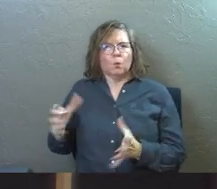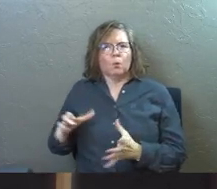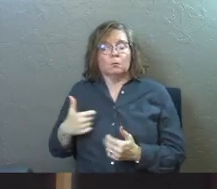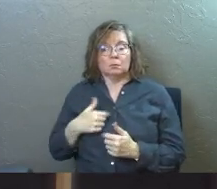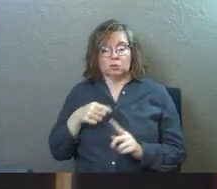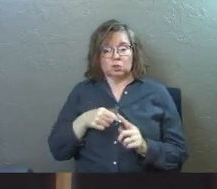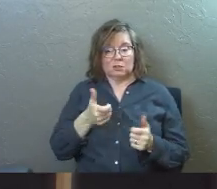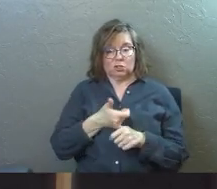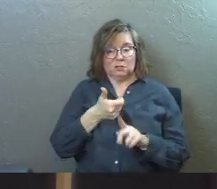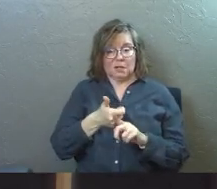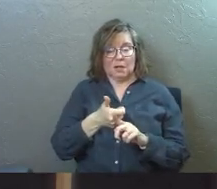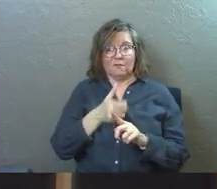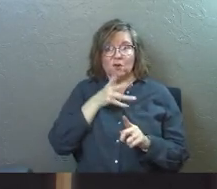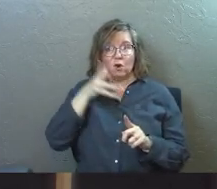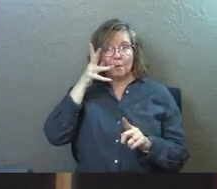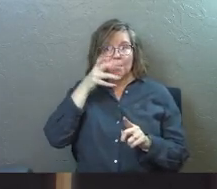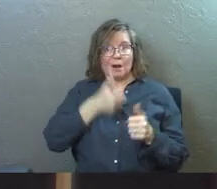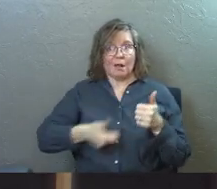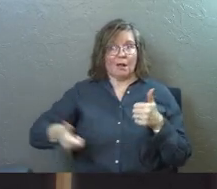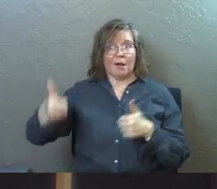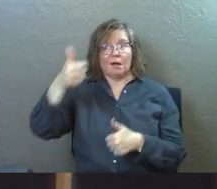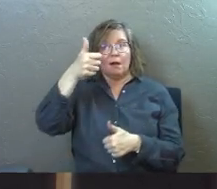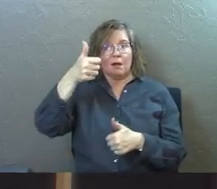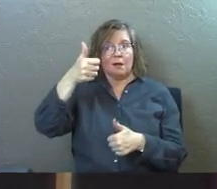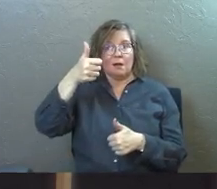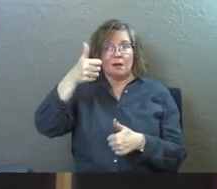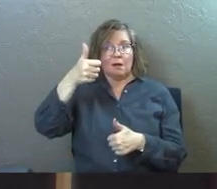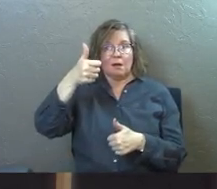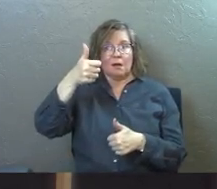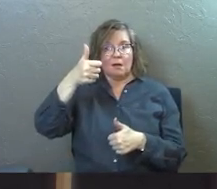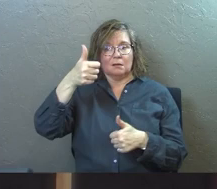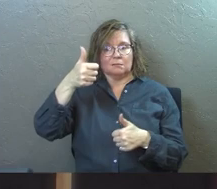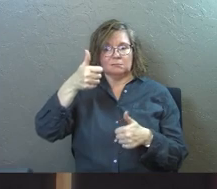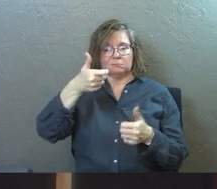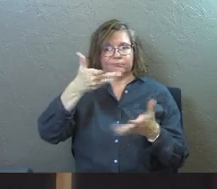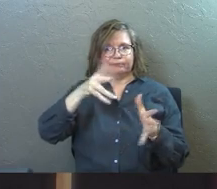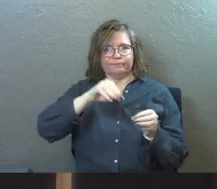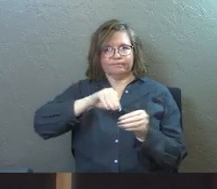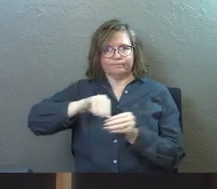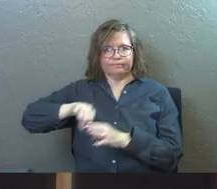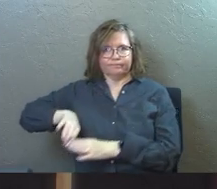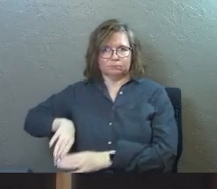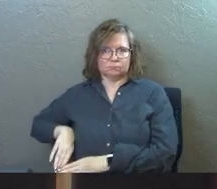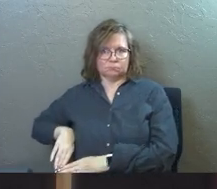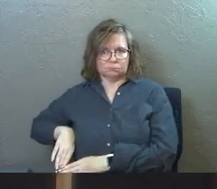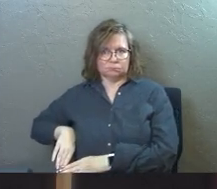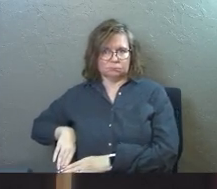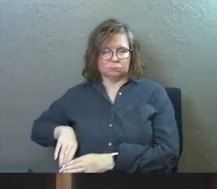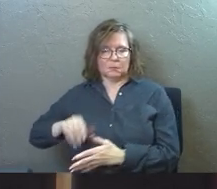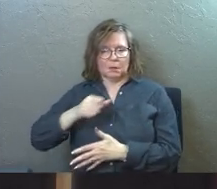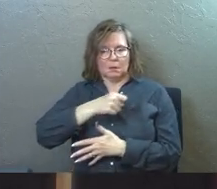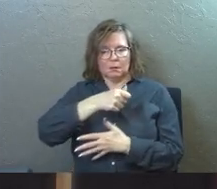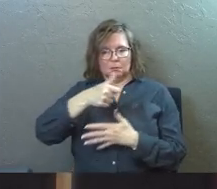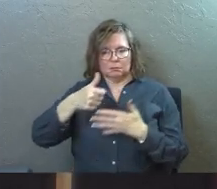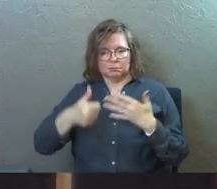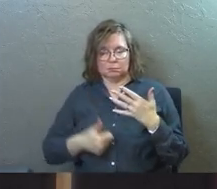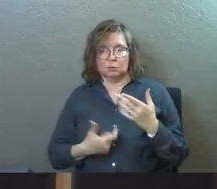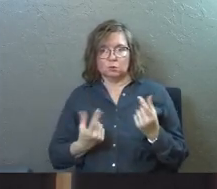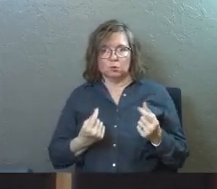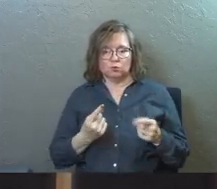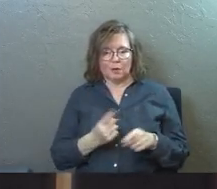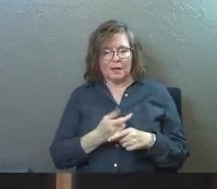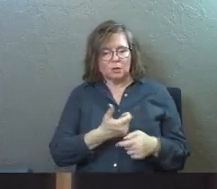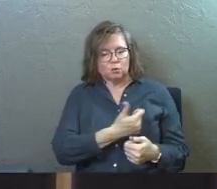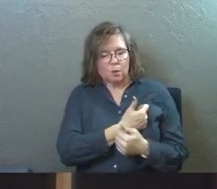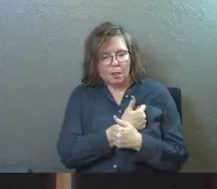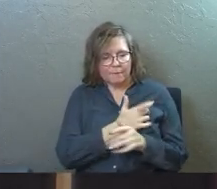She had taken her parental status and she had set it down to do what was right and